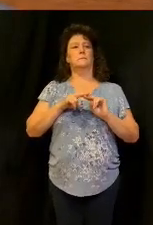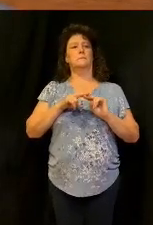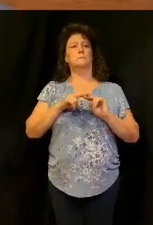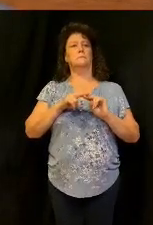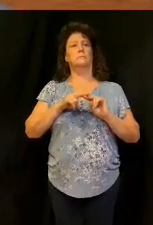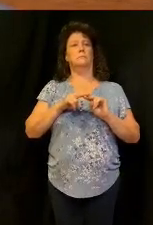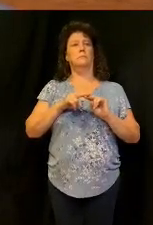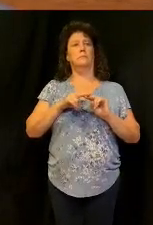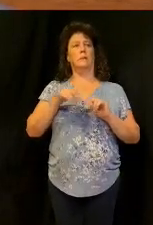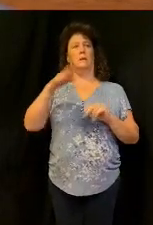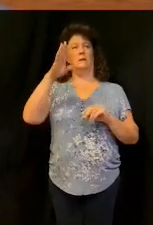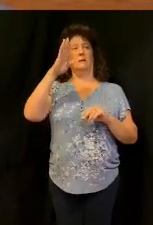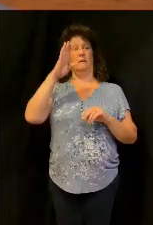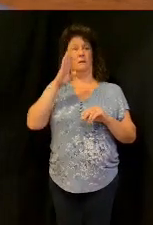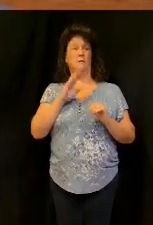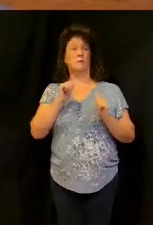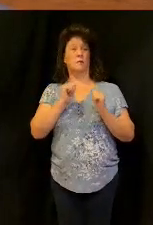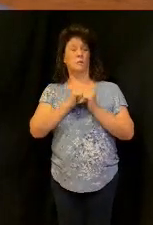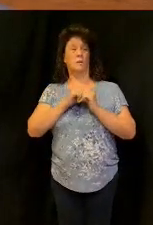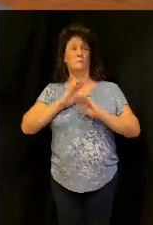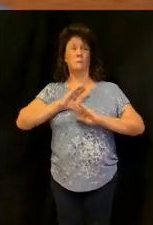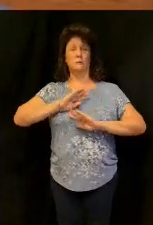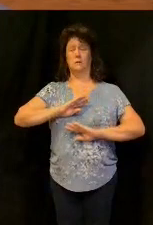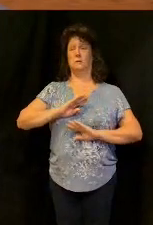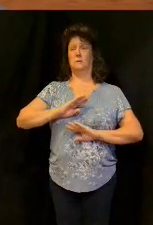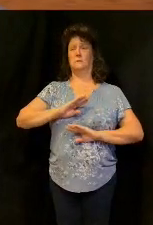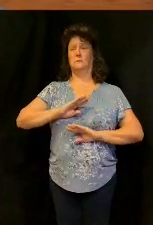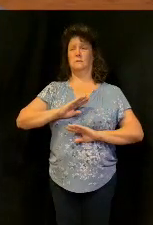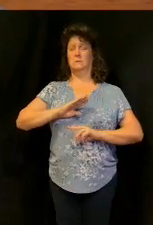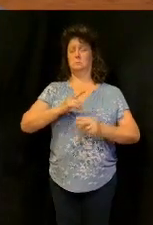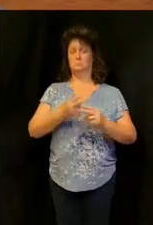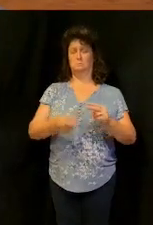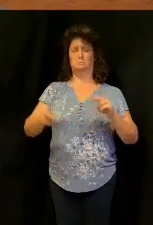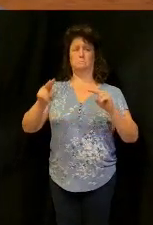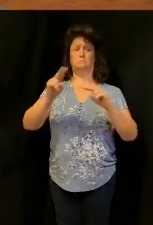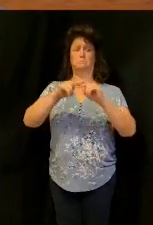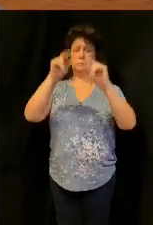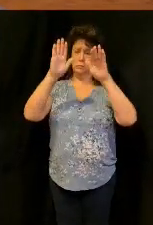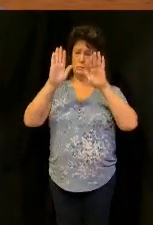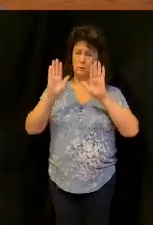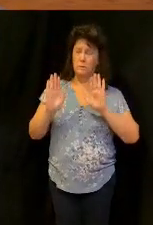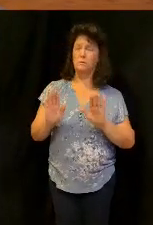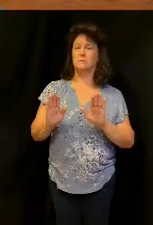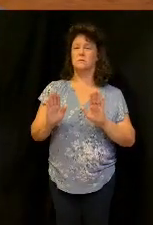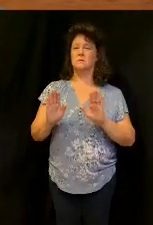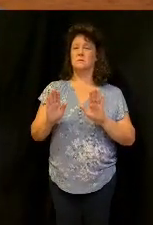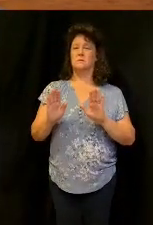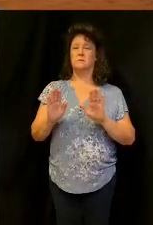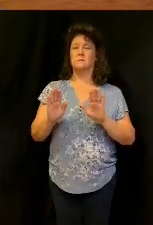godliness with contentment is what great gain great gain